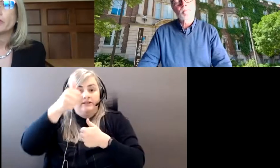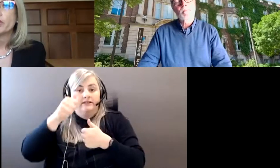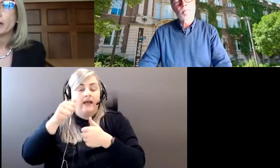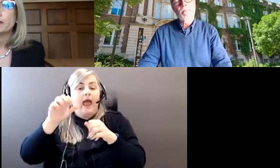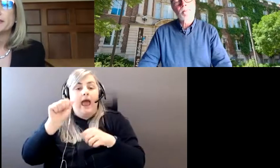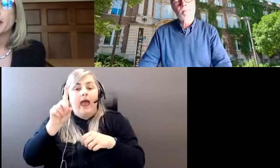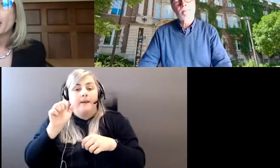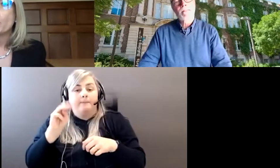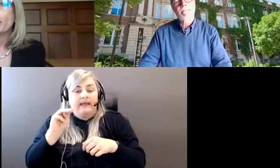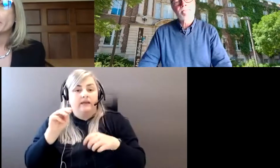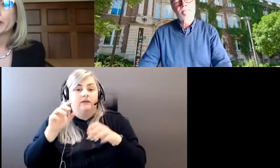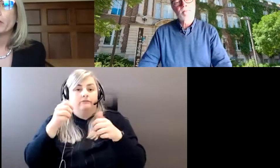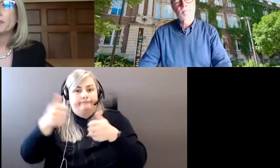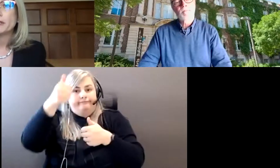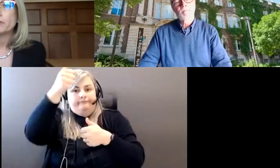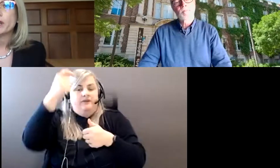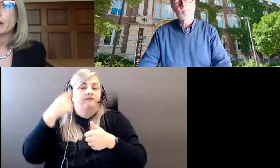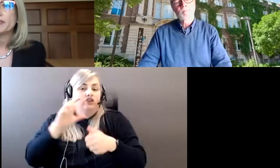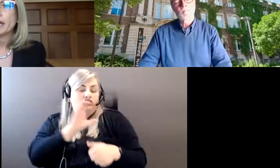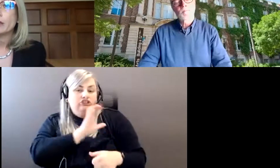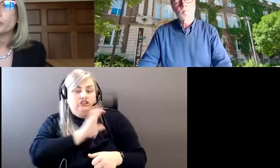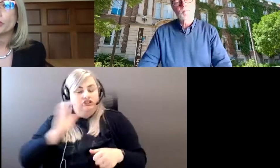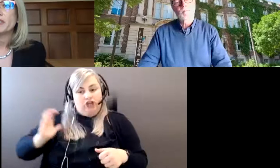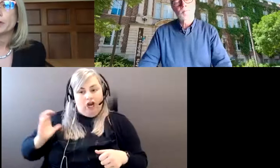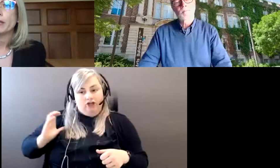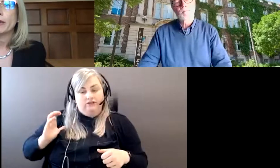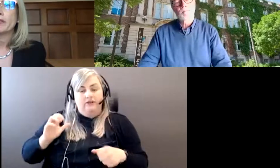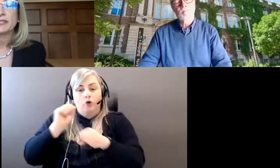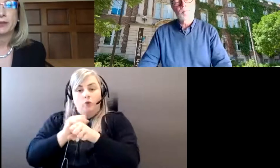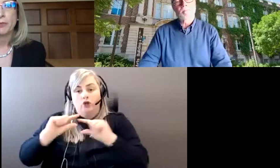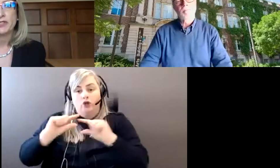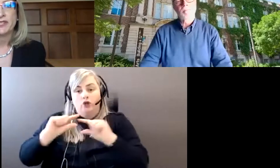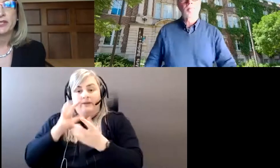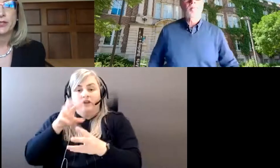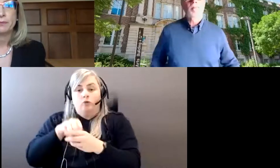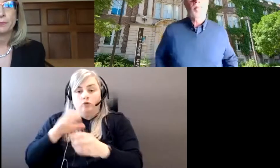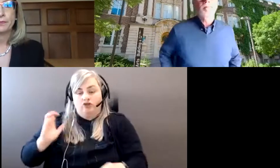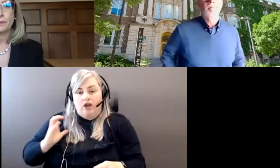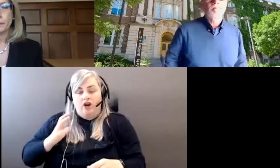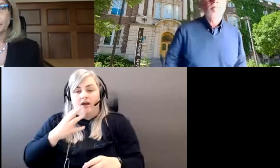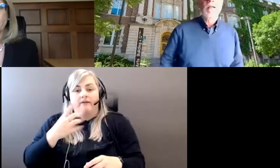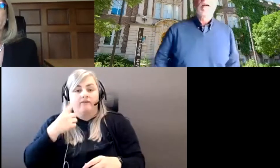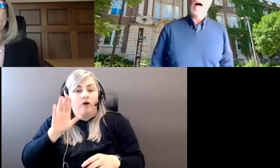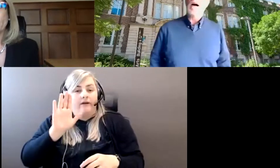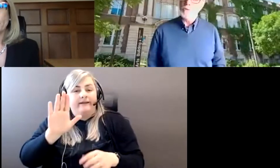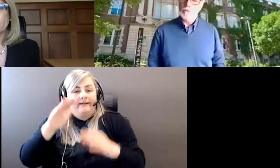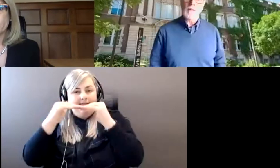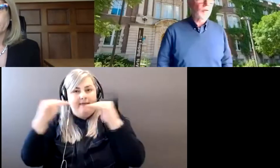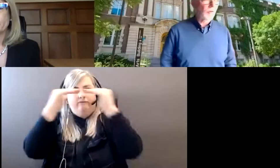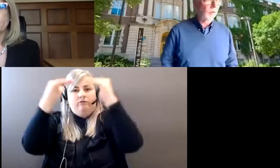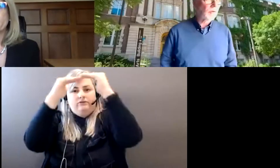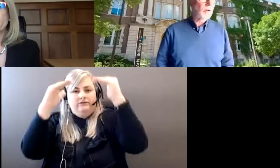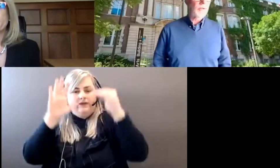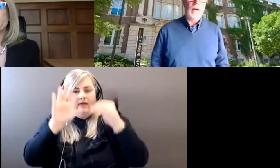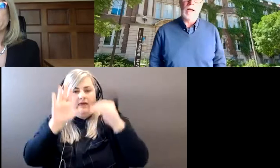for chairs? Will the working groups include chairs and professoriate levels in their representation? Uh, so really good,